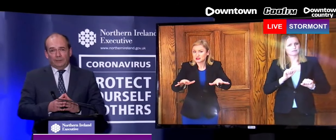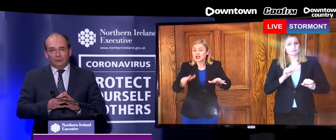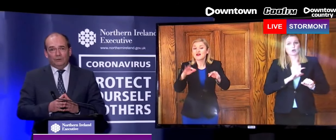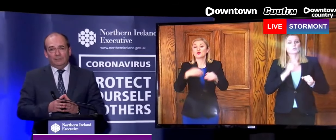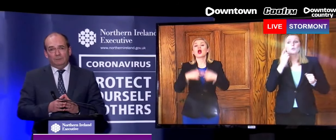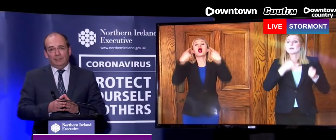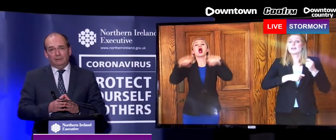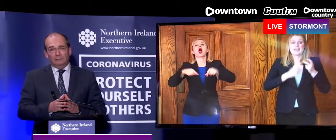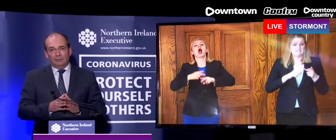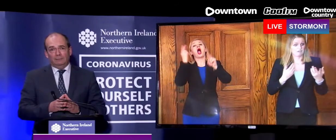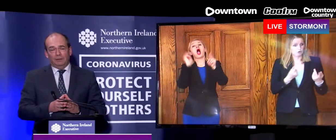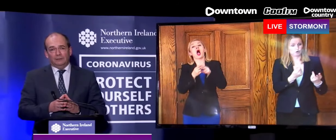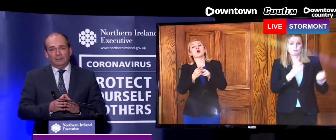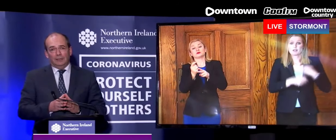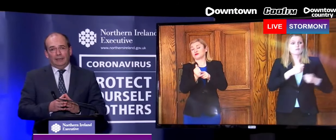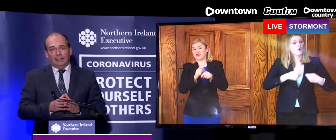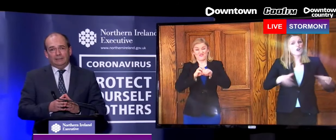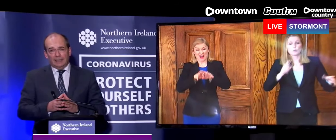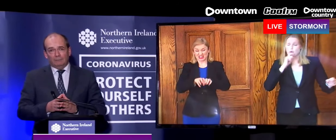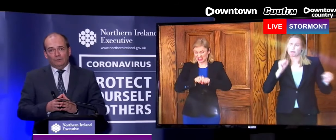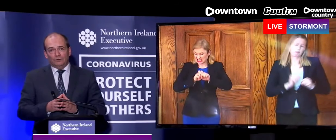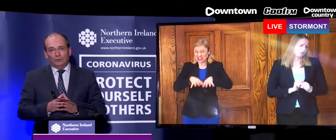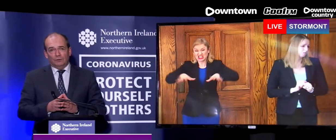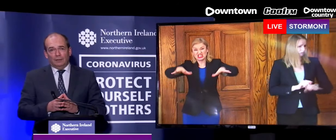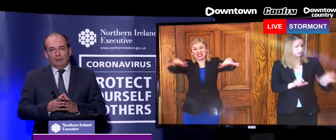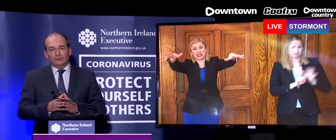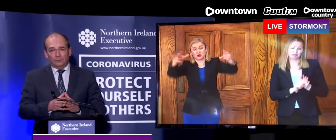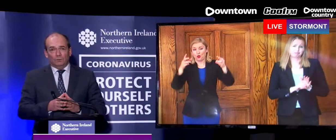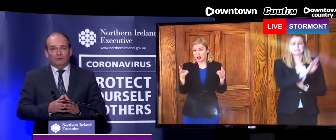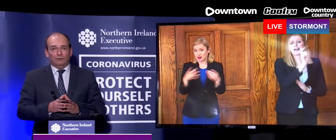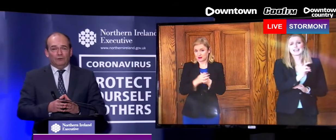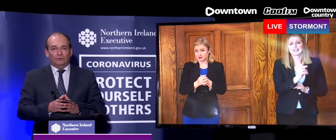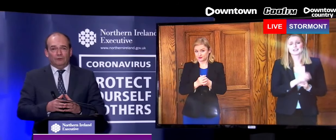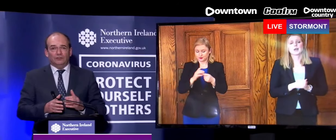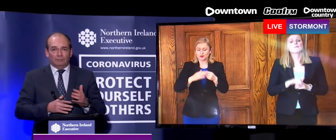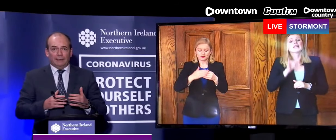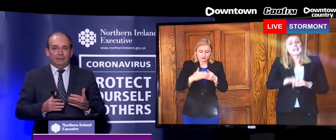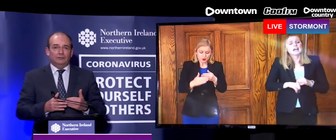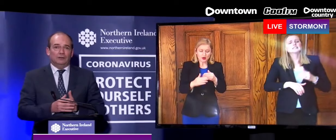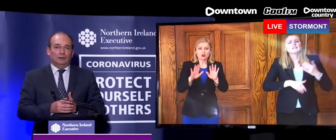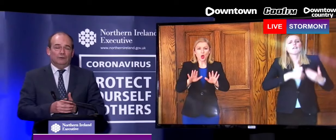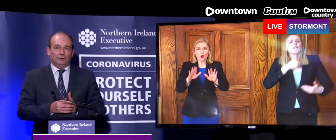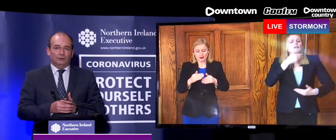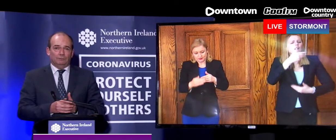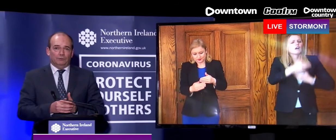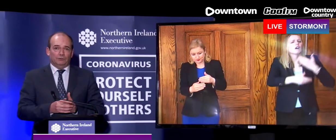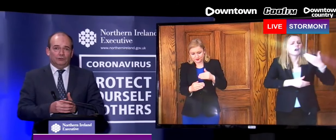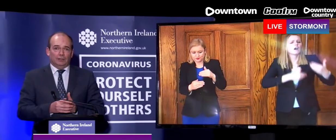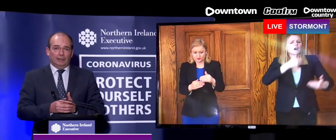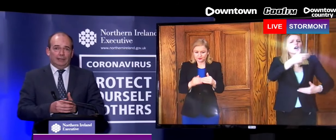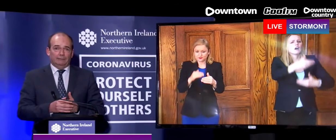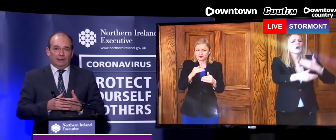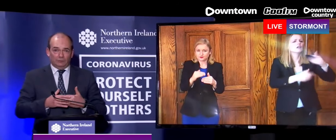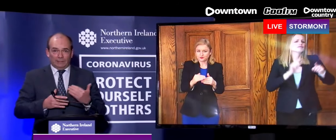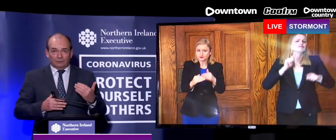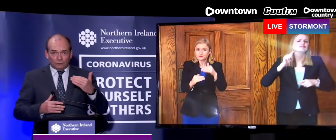But what we do need to begin to think about as time moves on as to whether or not there are some elements of our current approach